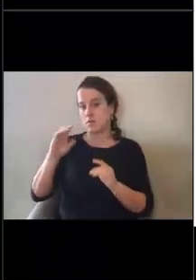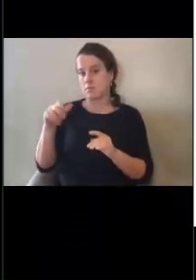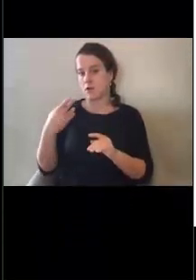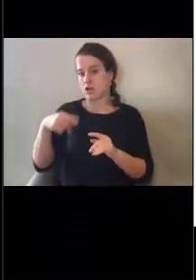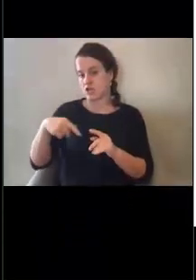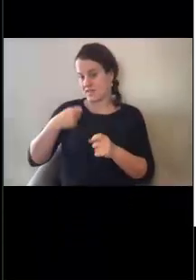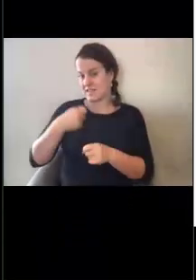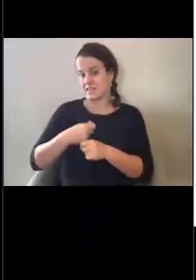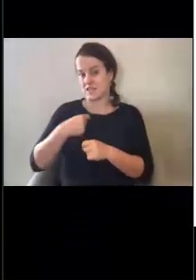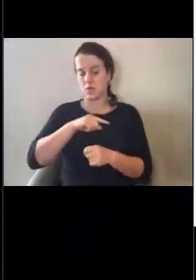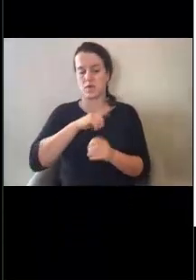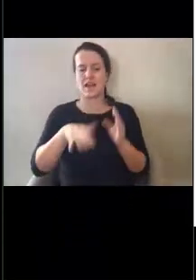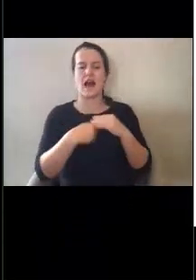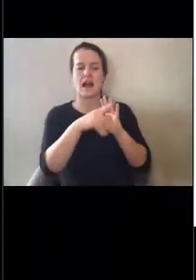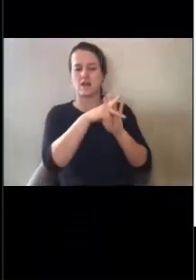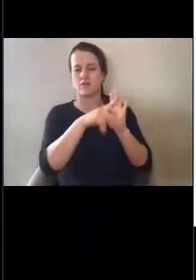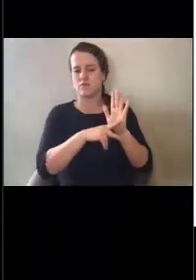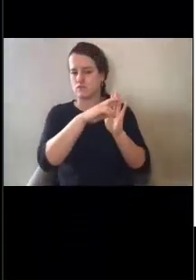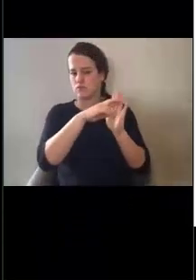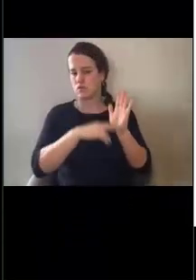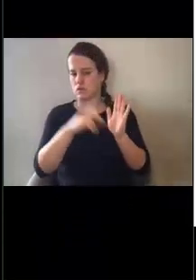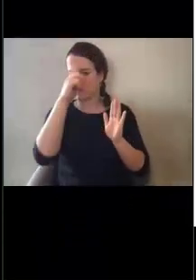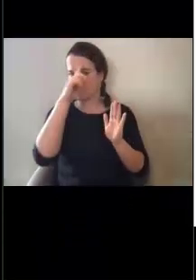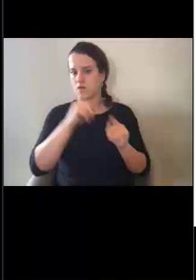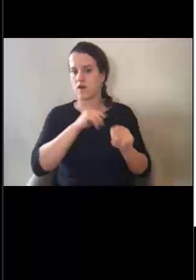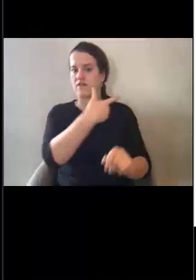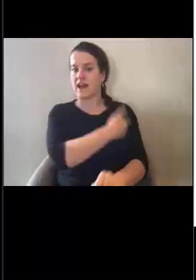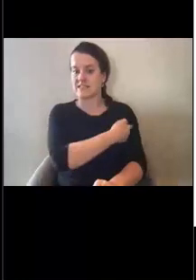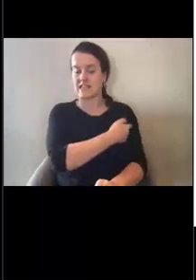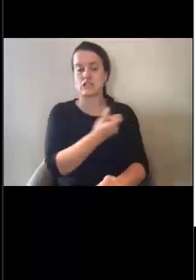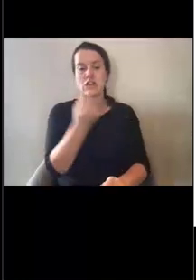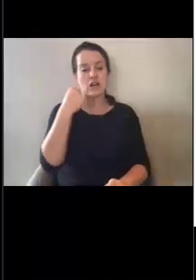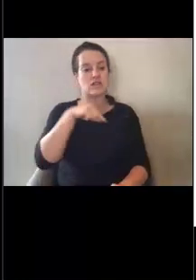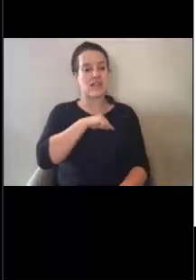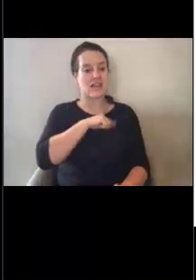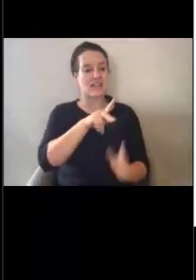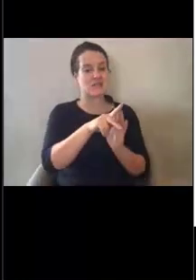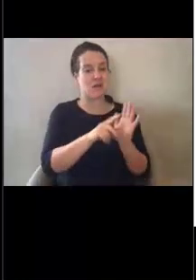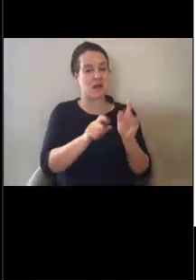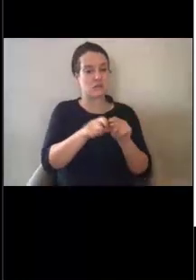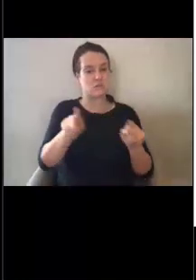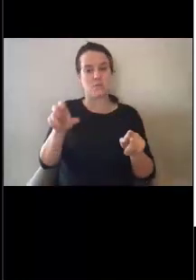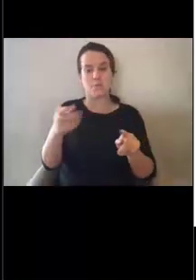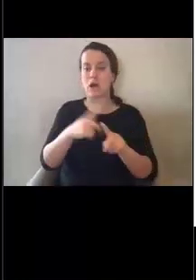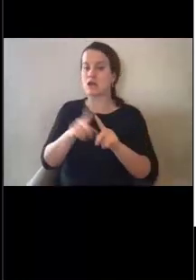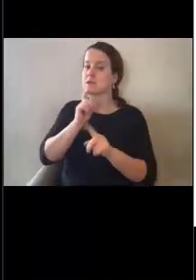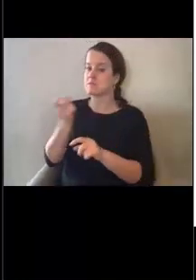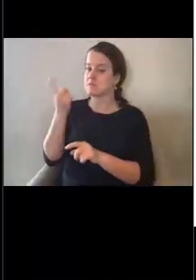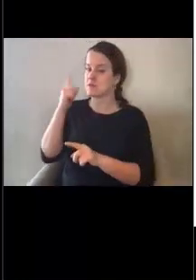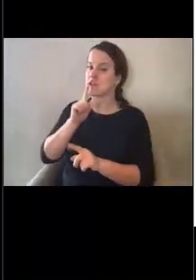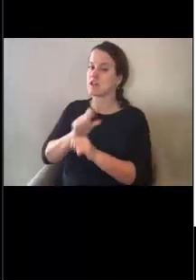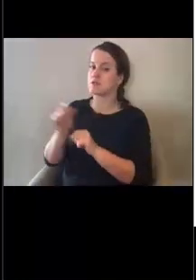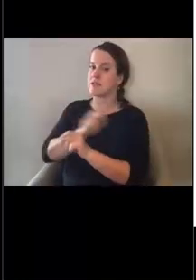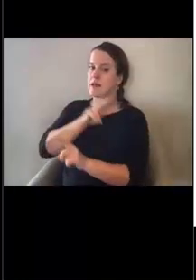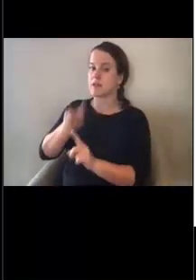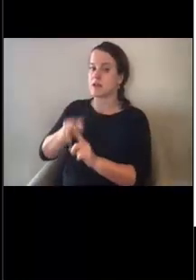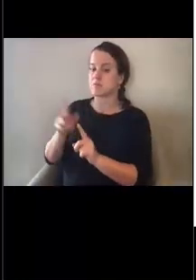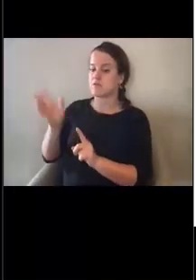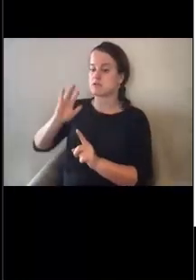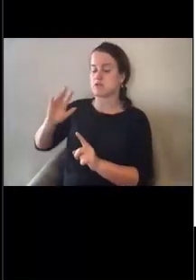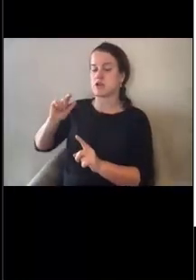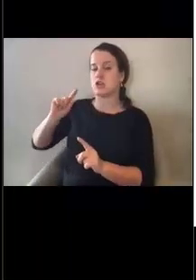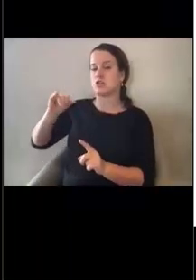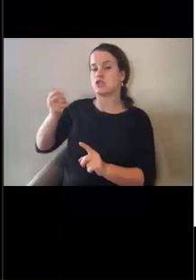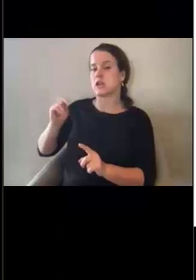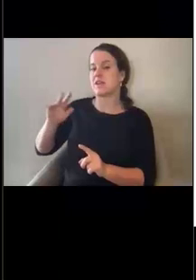vaccinations. Now, just because the policy came out in March, it actually is applicable all the way back to January 20th of 2020 when the